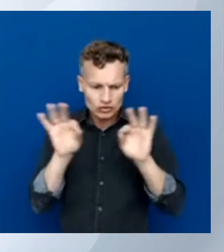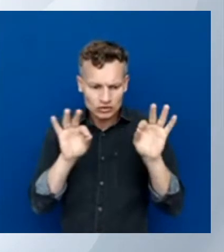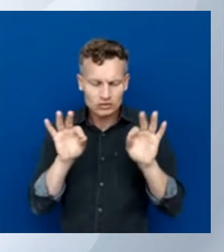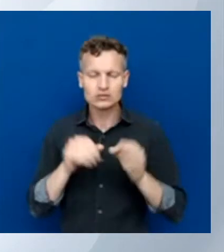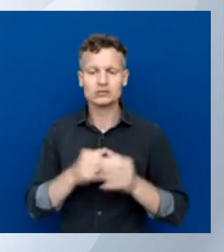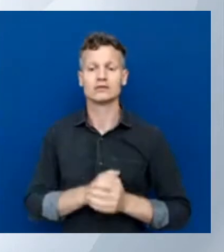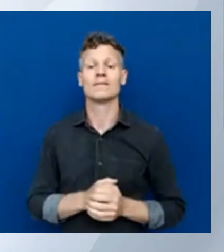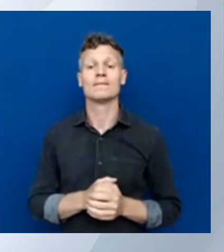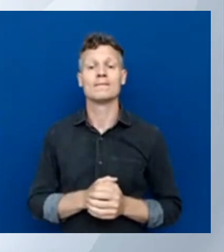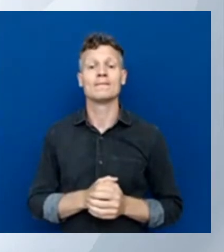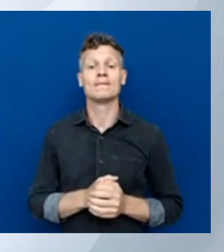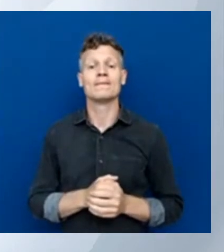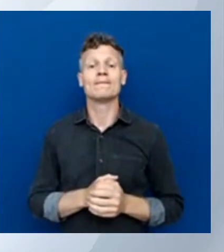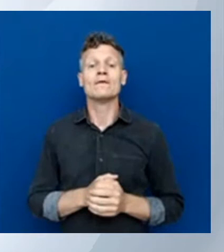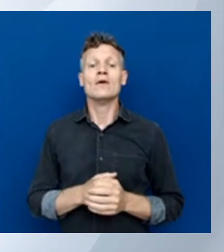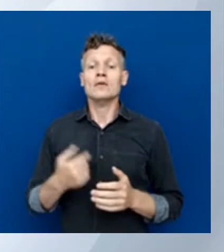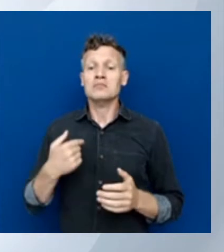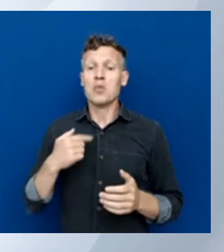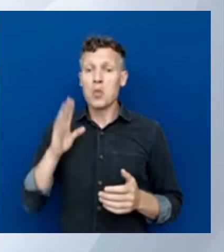options for me.